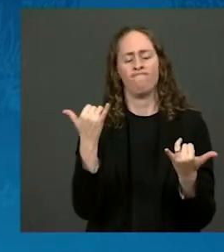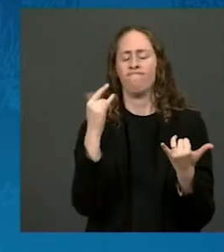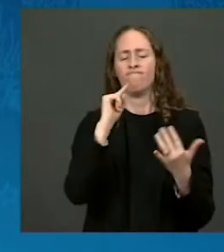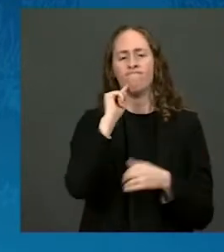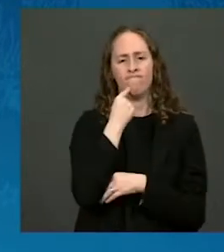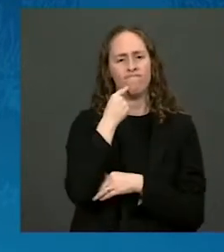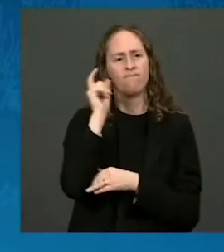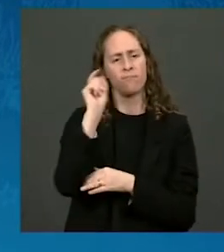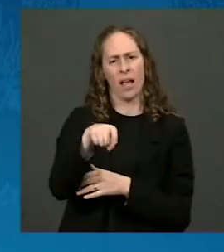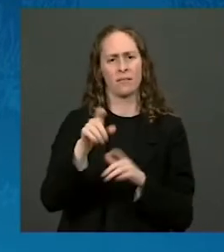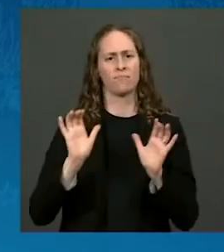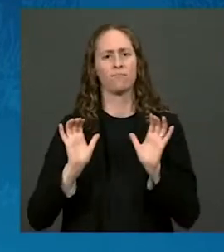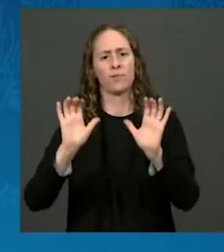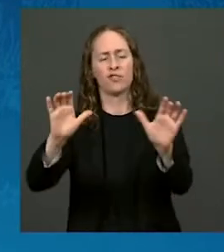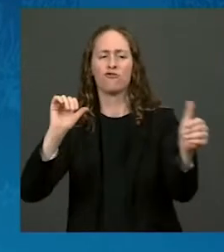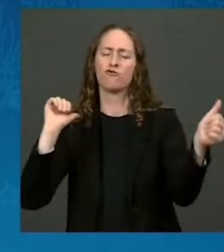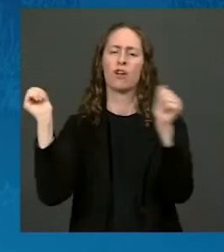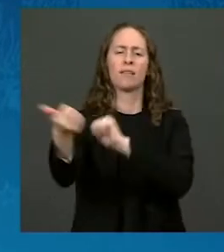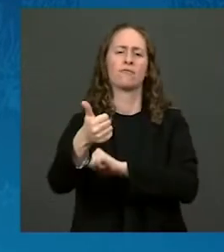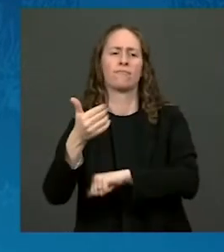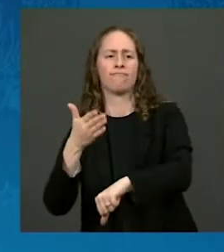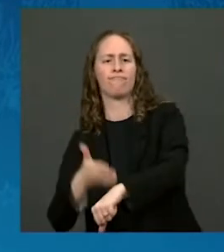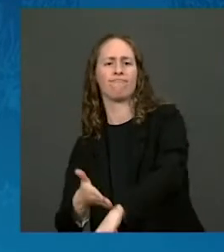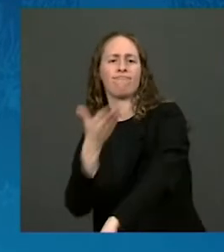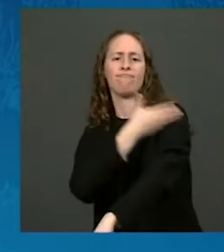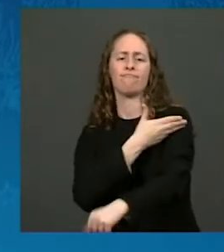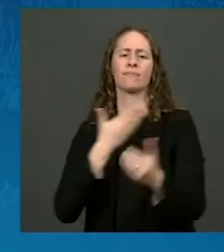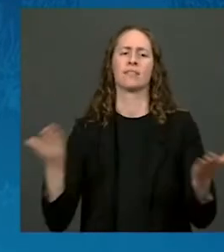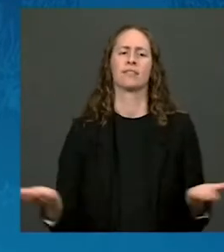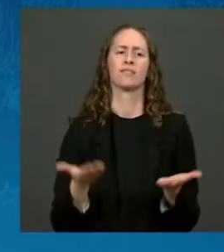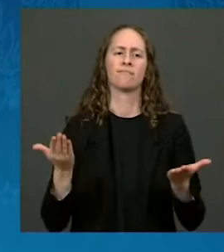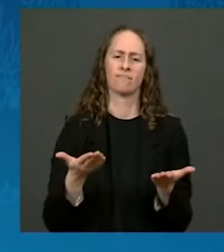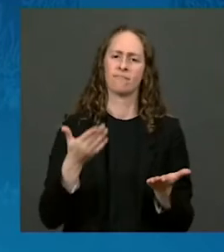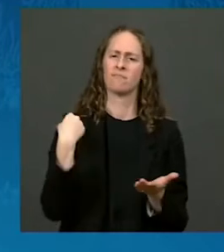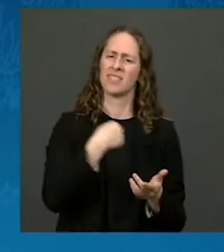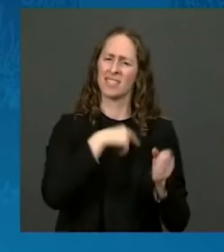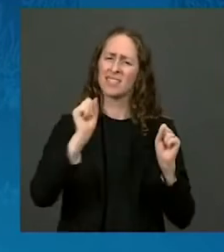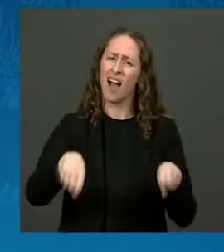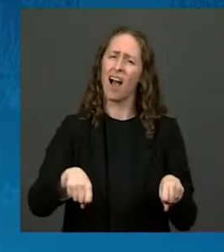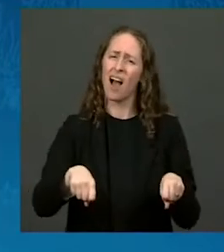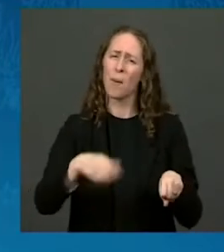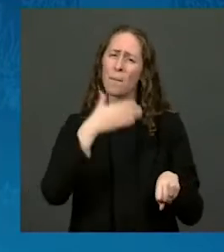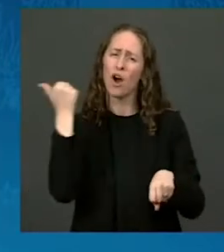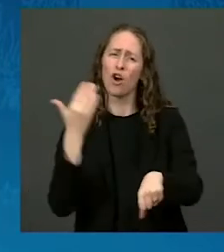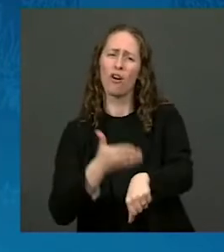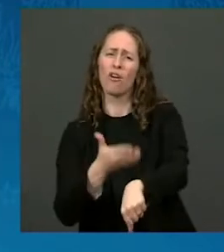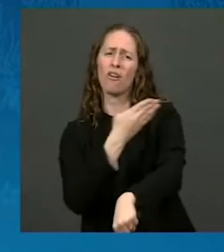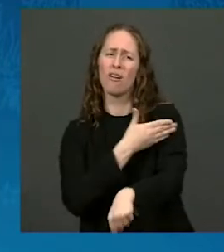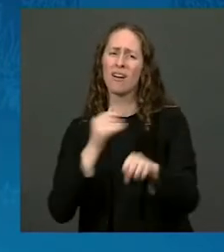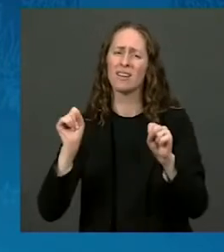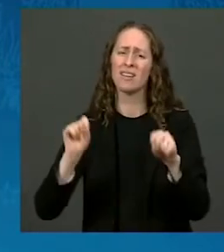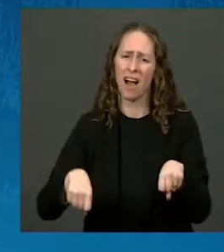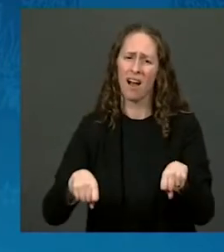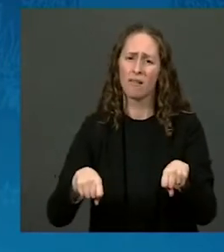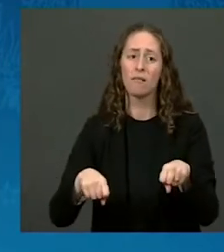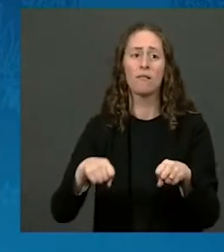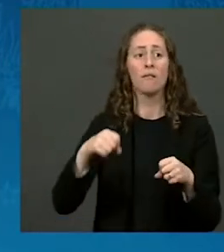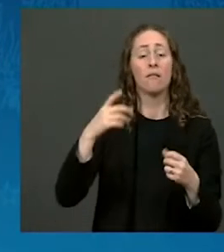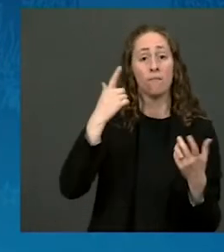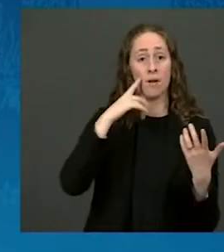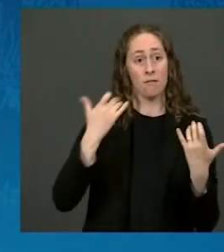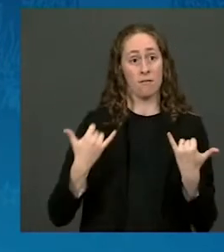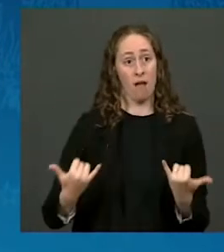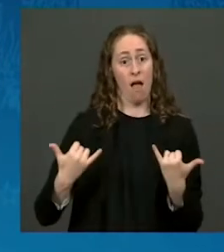change things, to improve things, to be better for this generation and for the seven